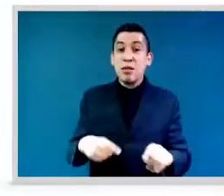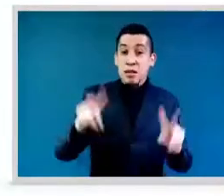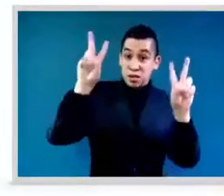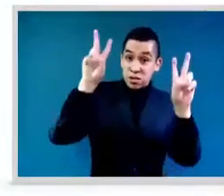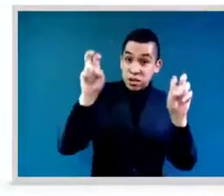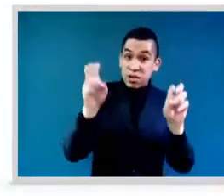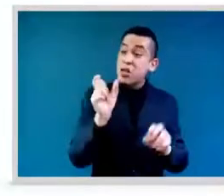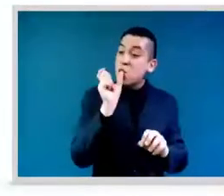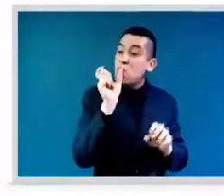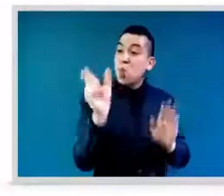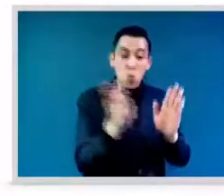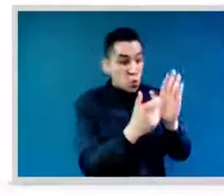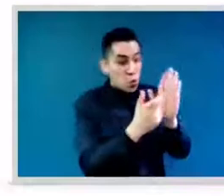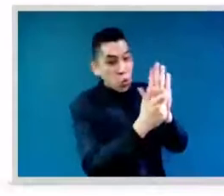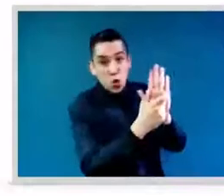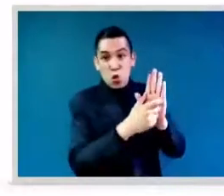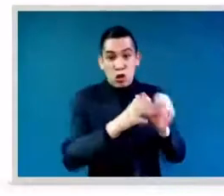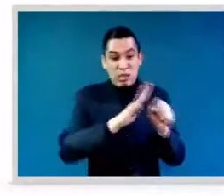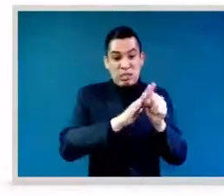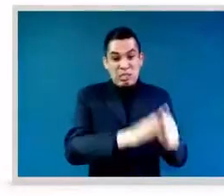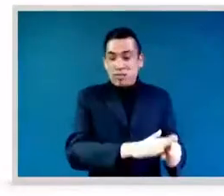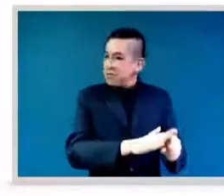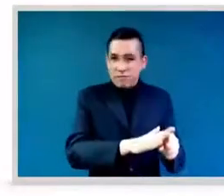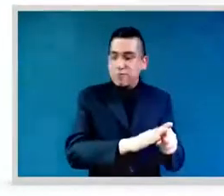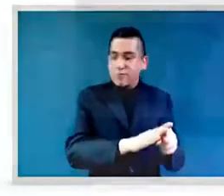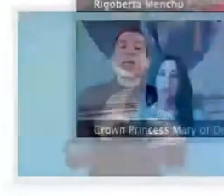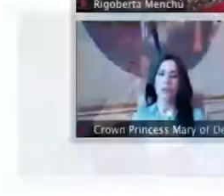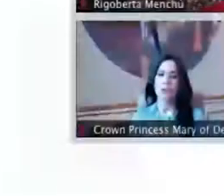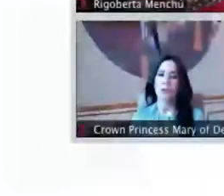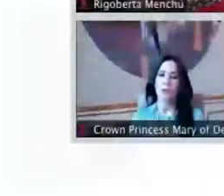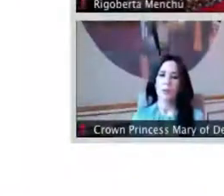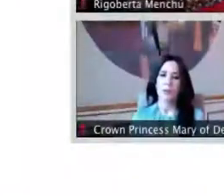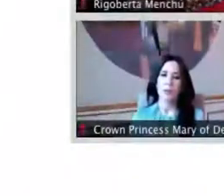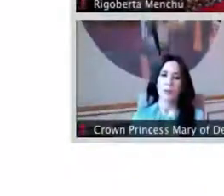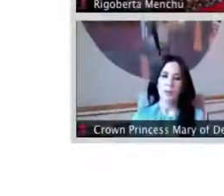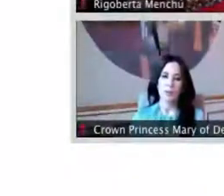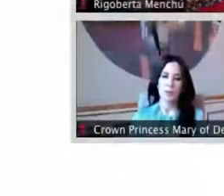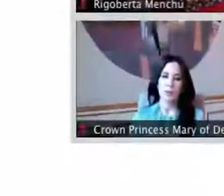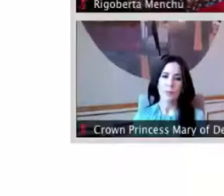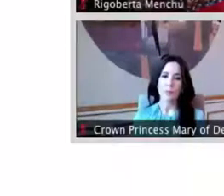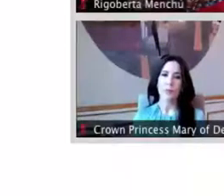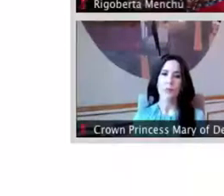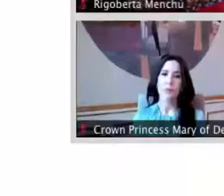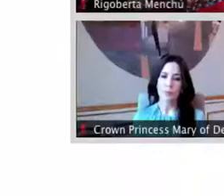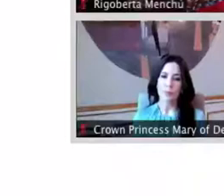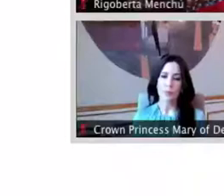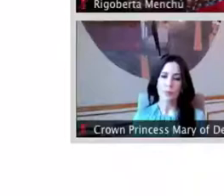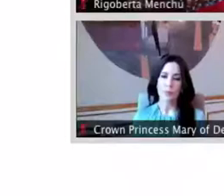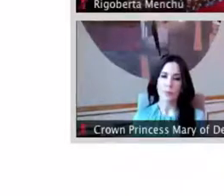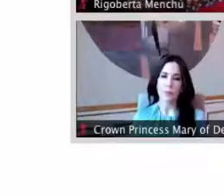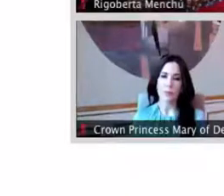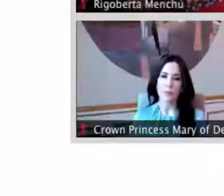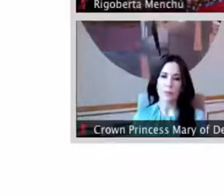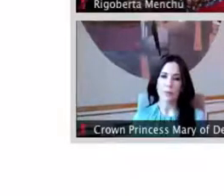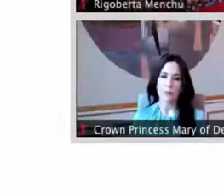eficientes. The equality of our rights and of our leadership is just, it's a